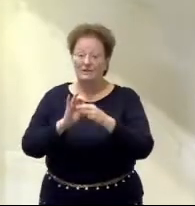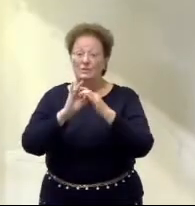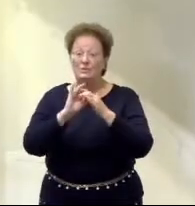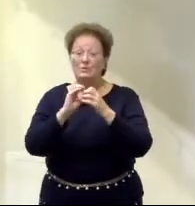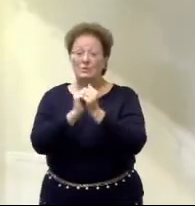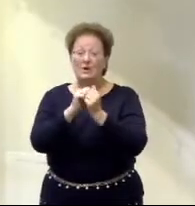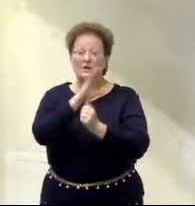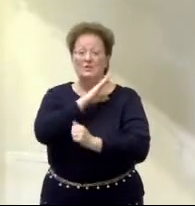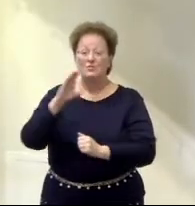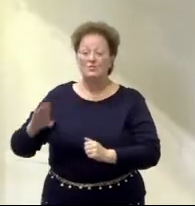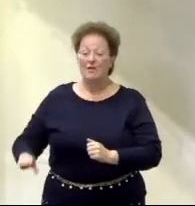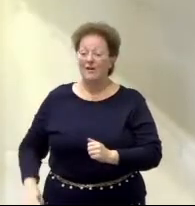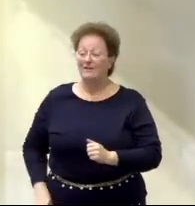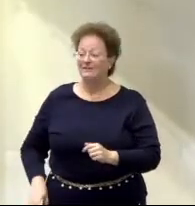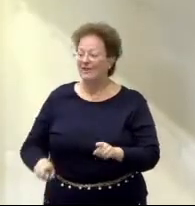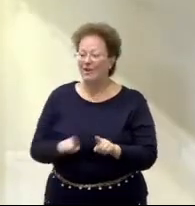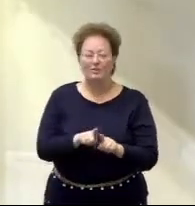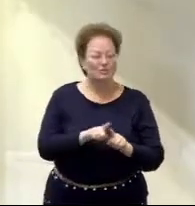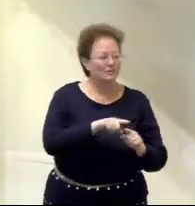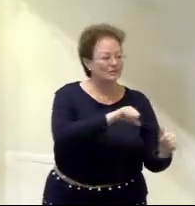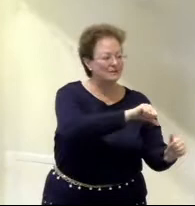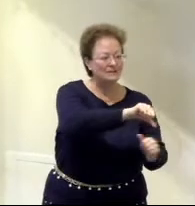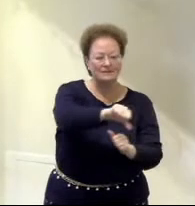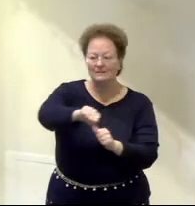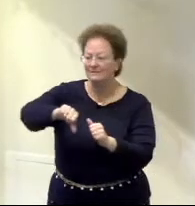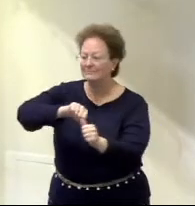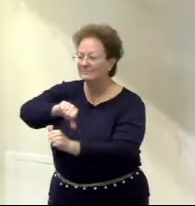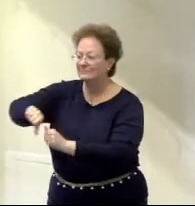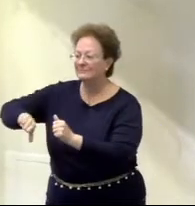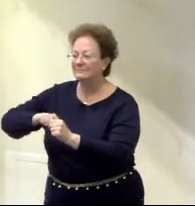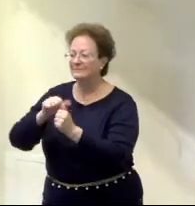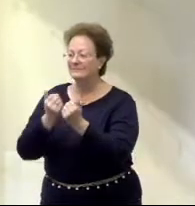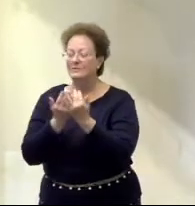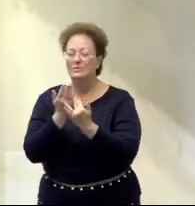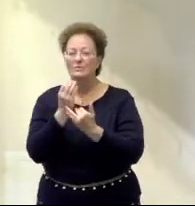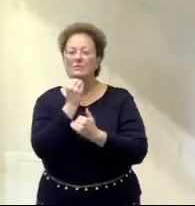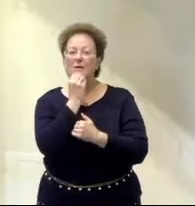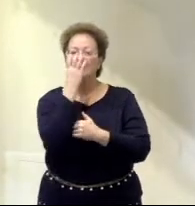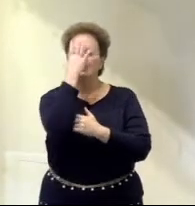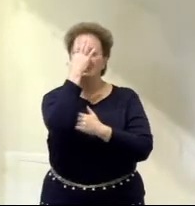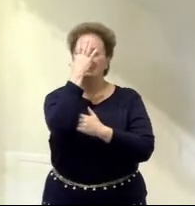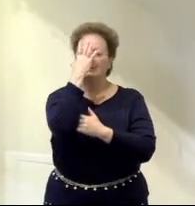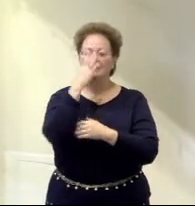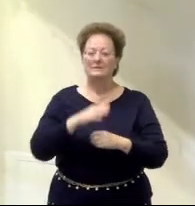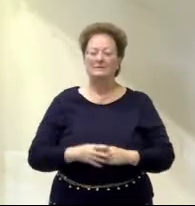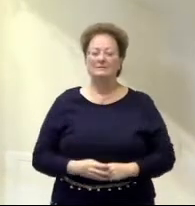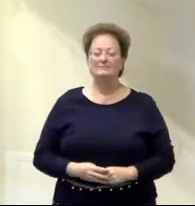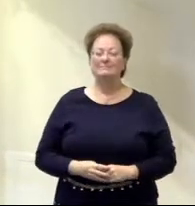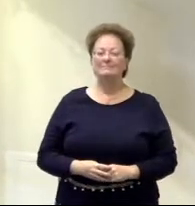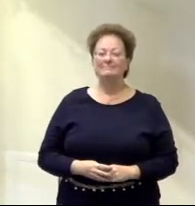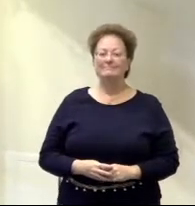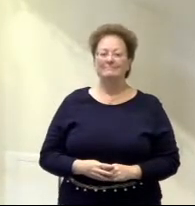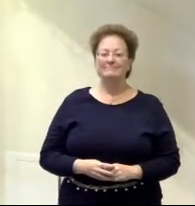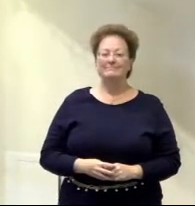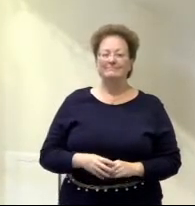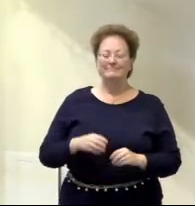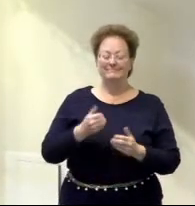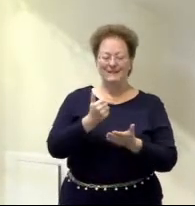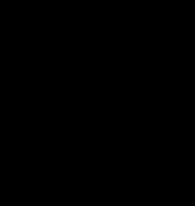but with one another through our baptism. That is who we are individually and collectively. Amen.